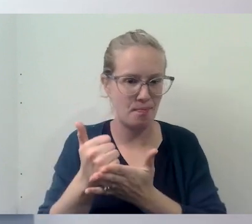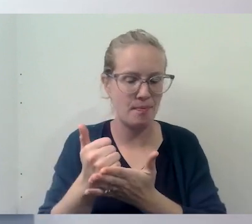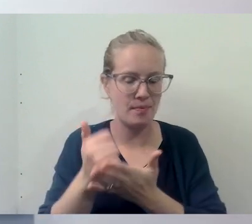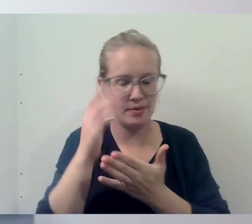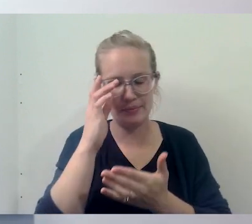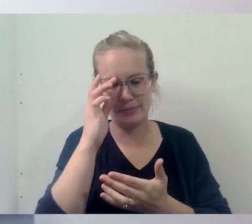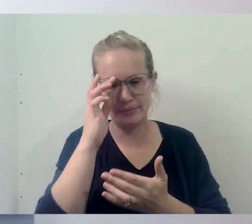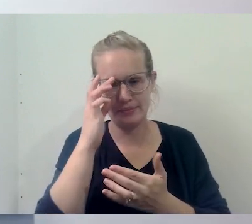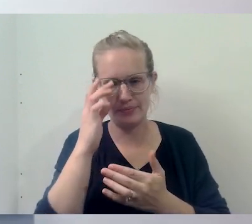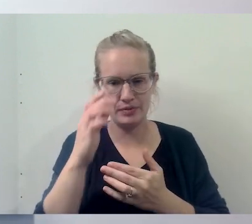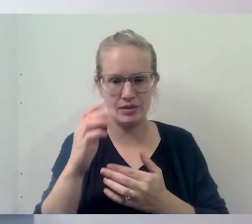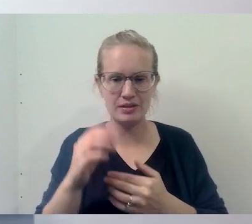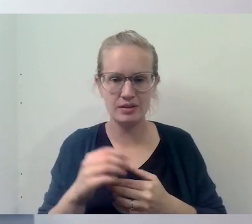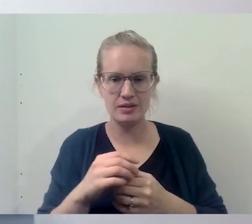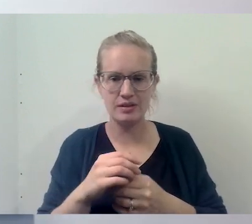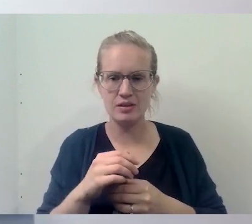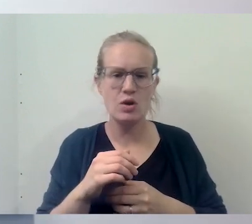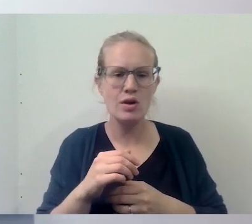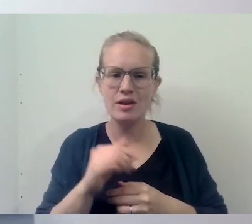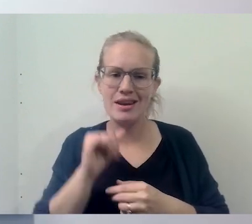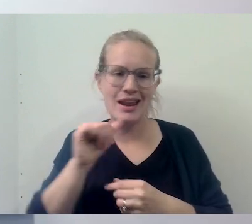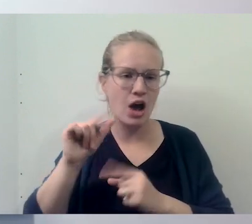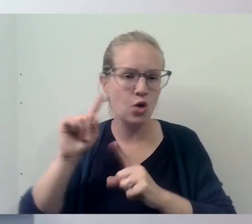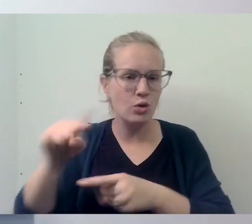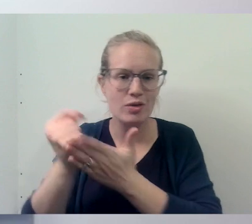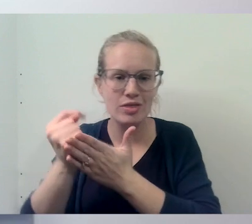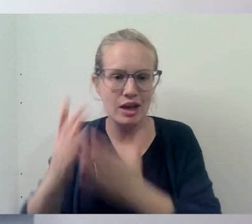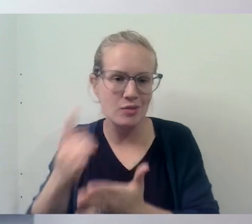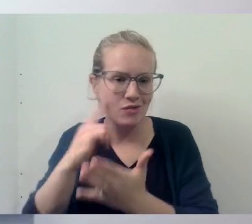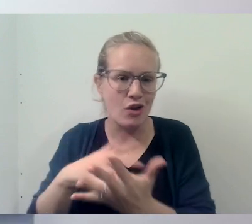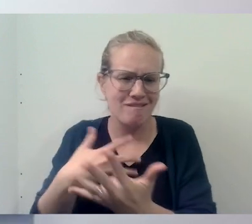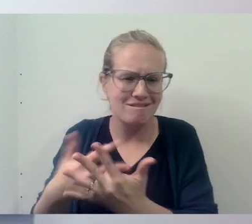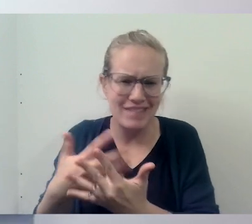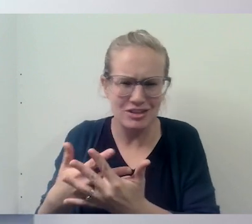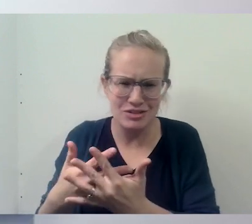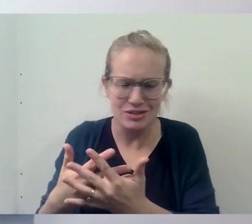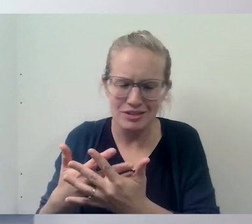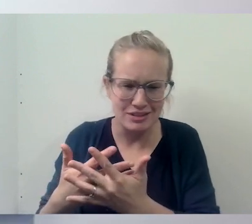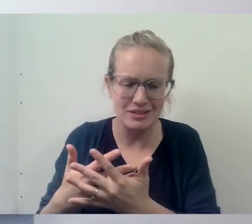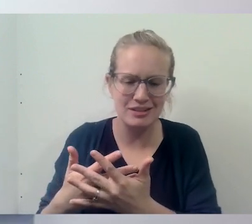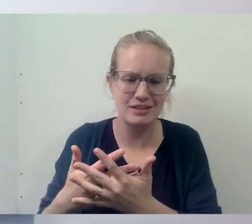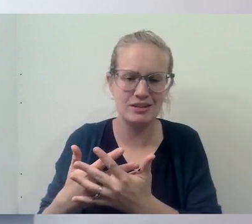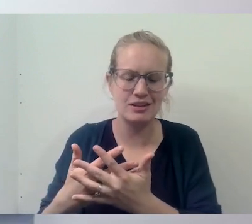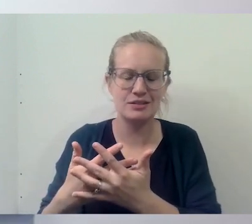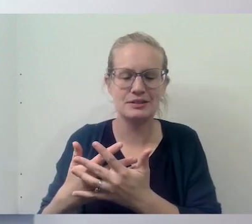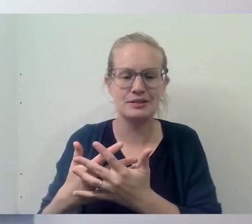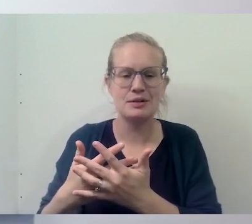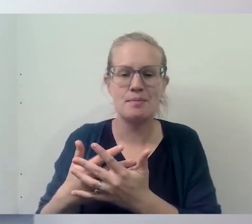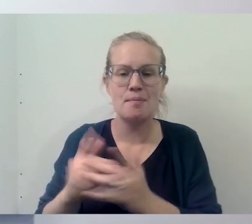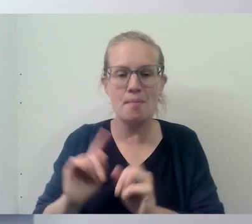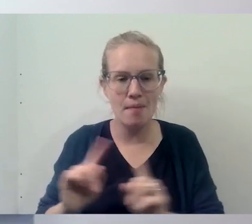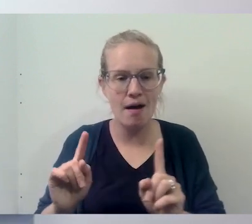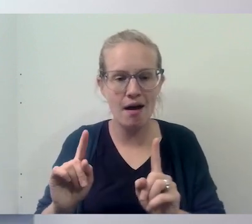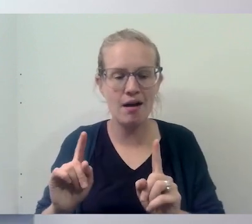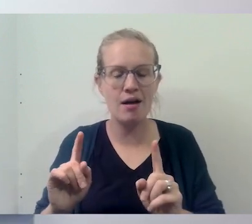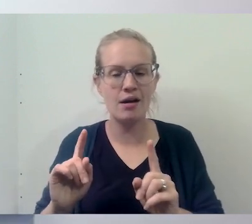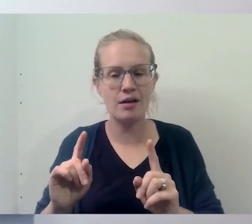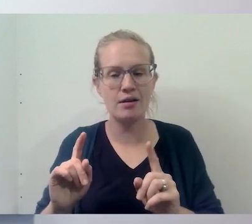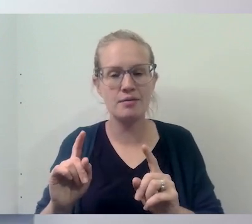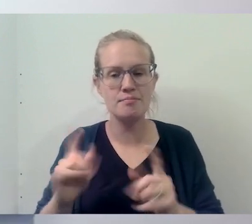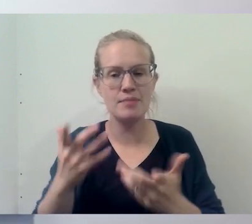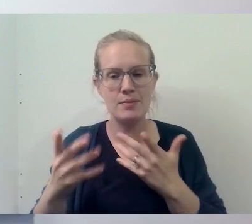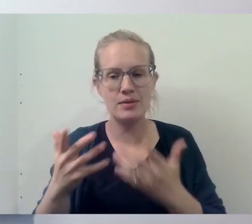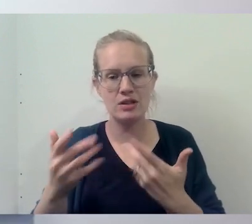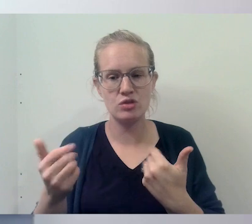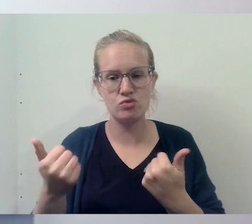it's not that they're going to confess. They are not just confessing to the, uh, you know, to the counselor, but rather they are, maybe